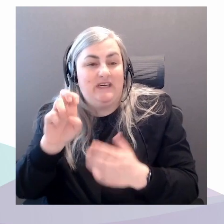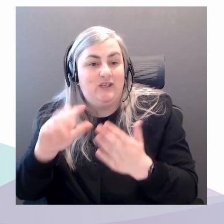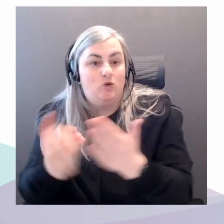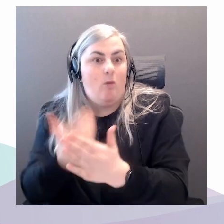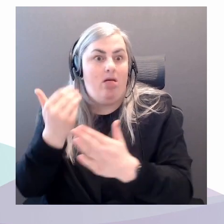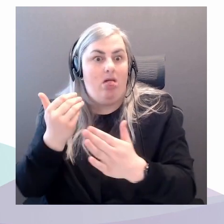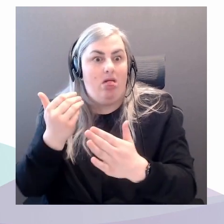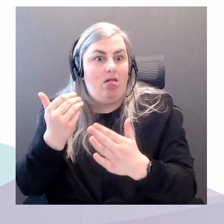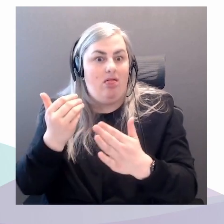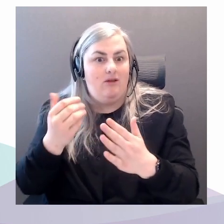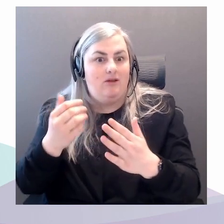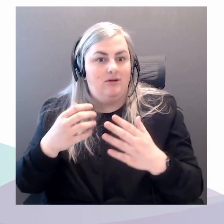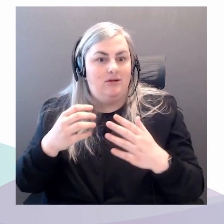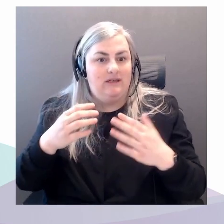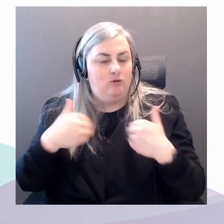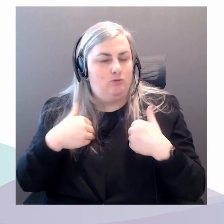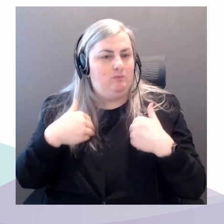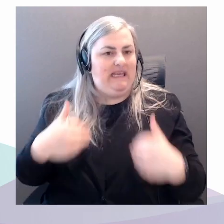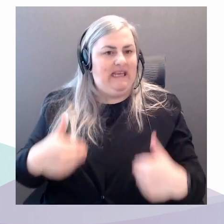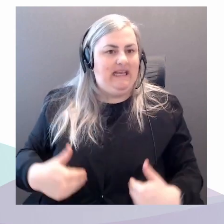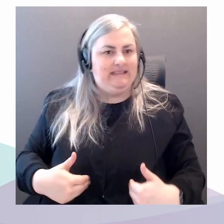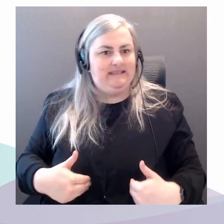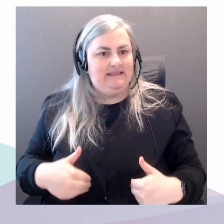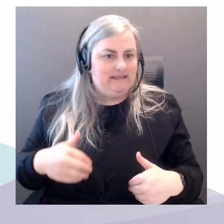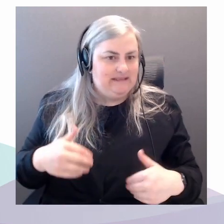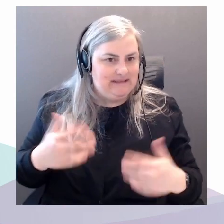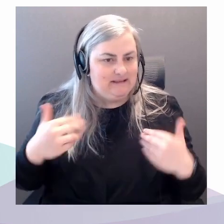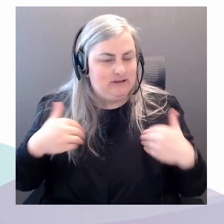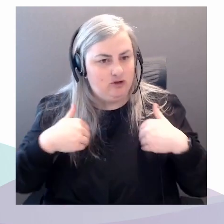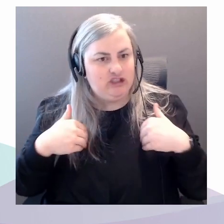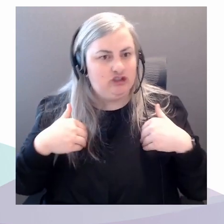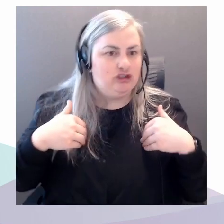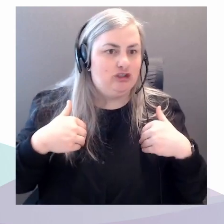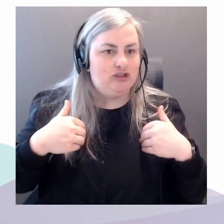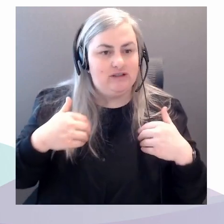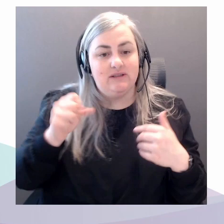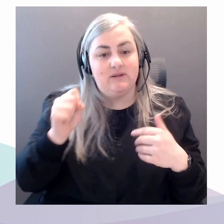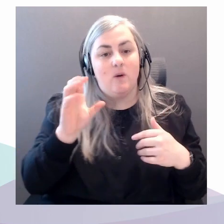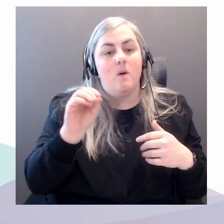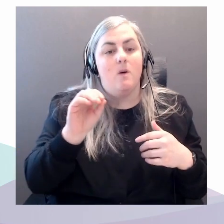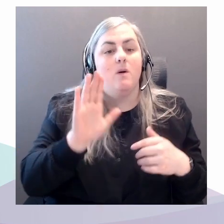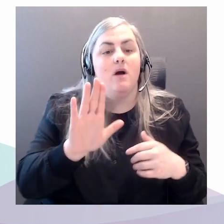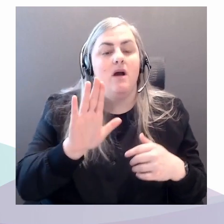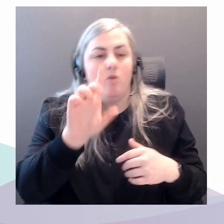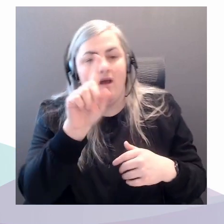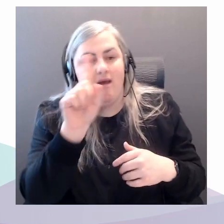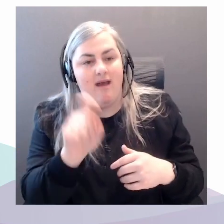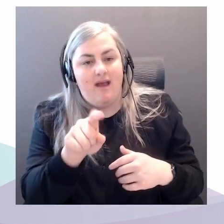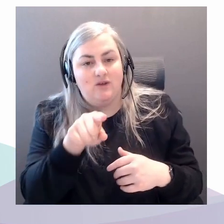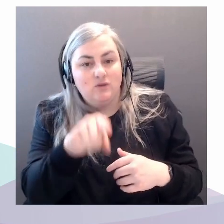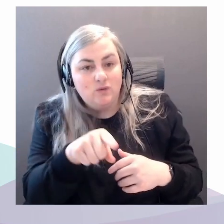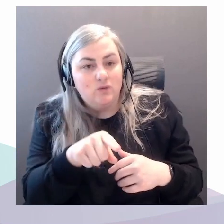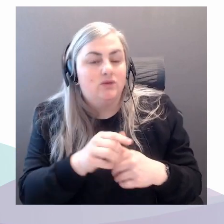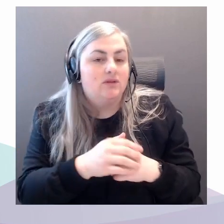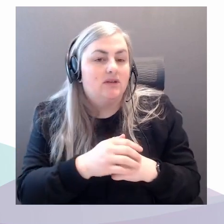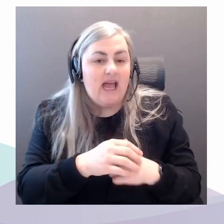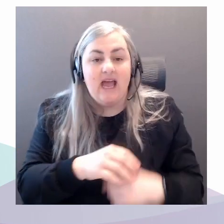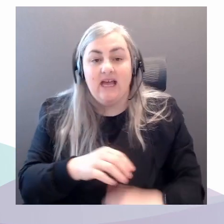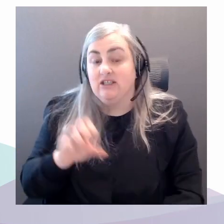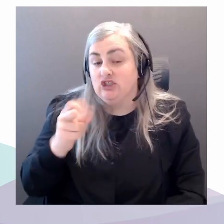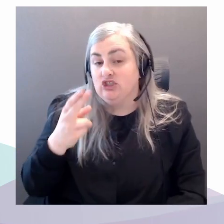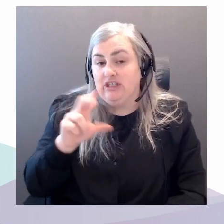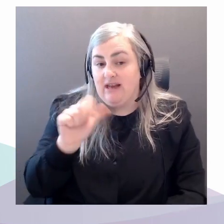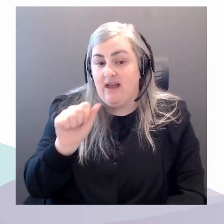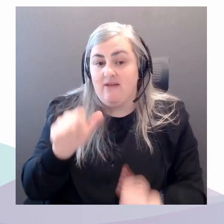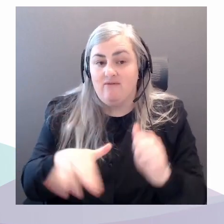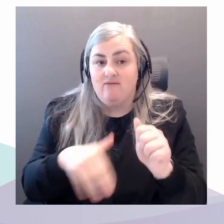beings. So I want to ask you, Imra and Sheena, if you want to follow up on this too, what might we look like